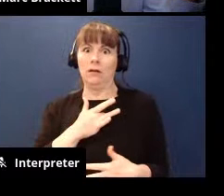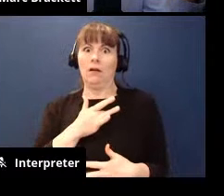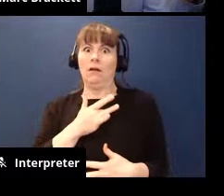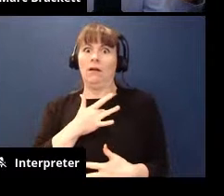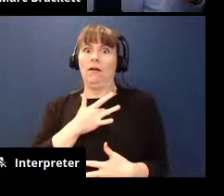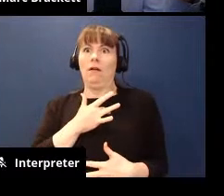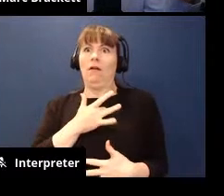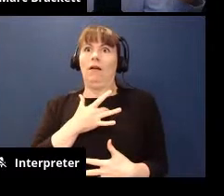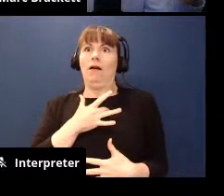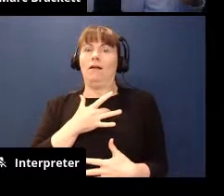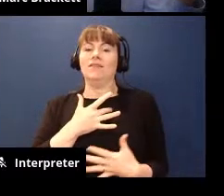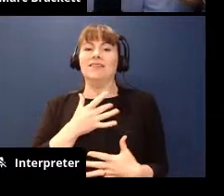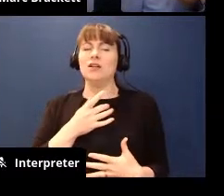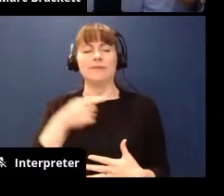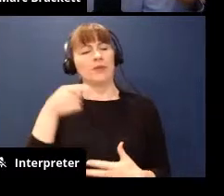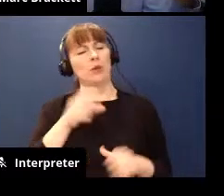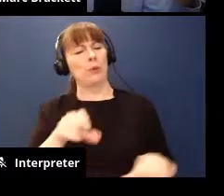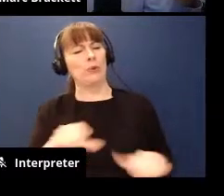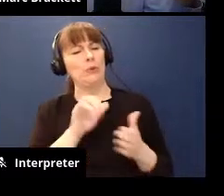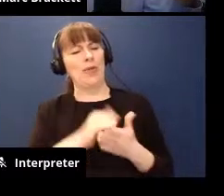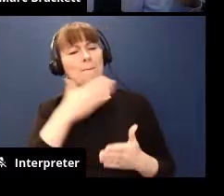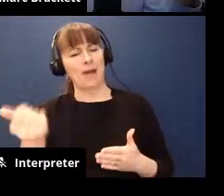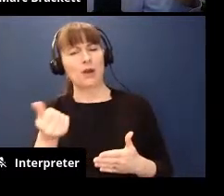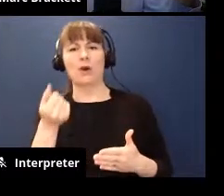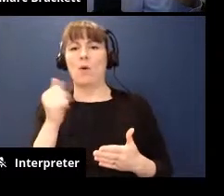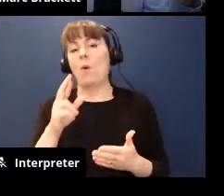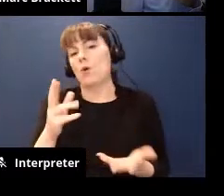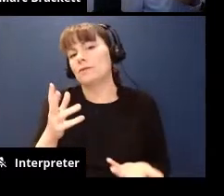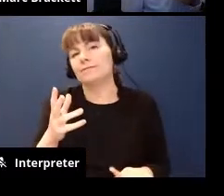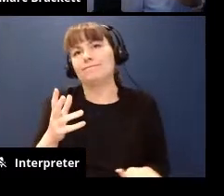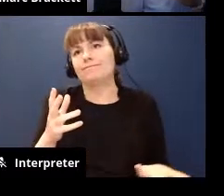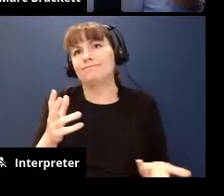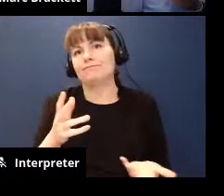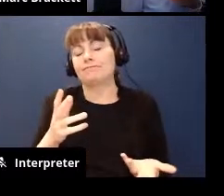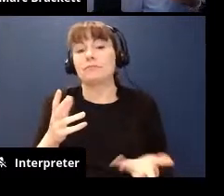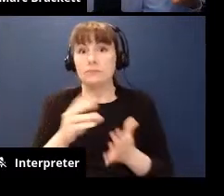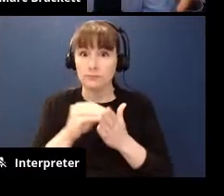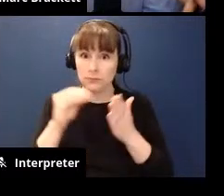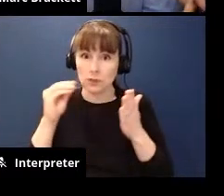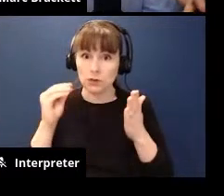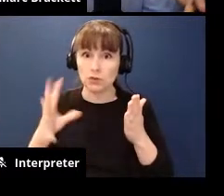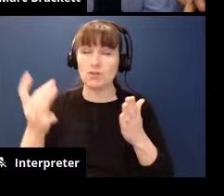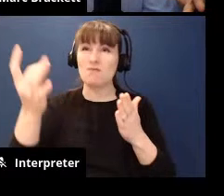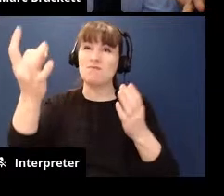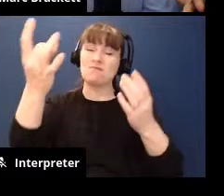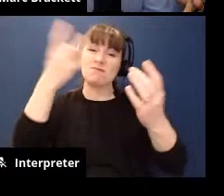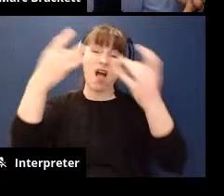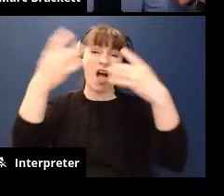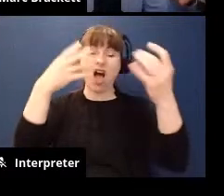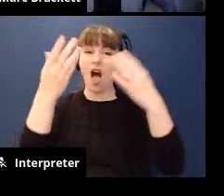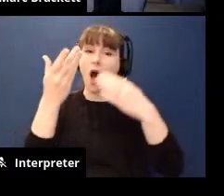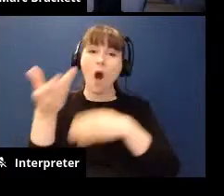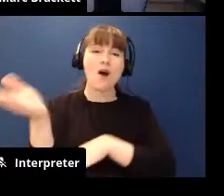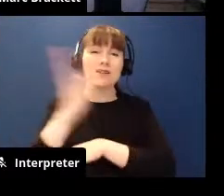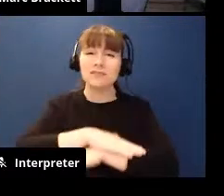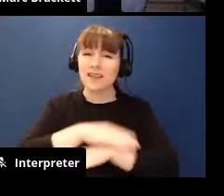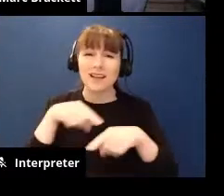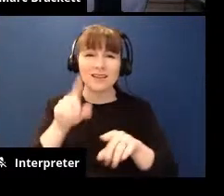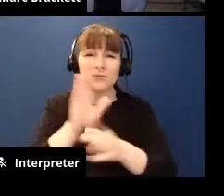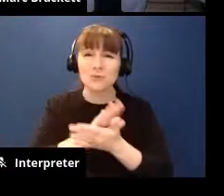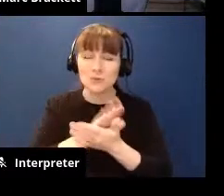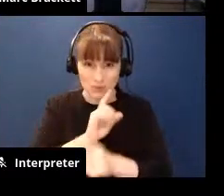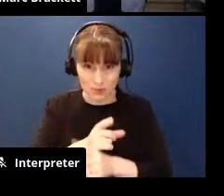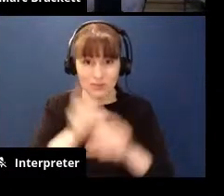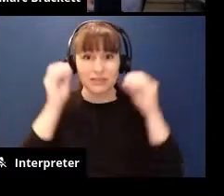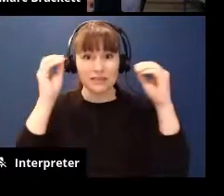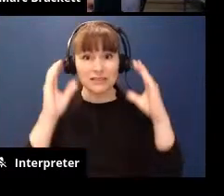or like you could have done this better or you know uh and students are getting this all day long in school right the adults who are